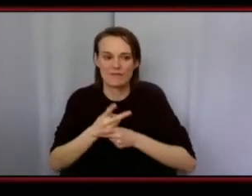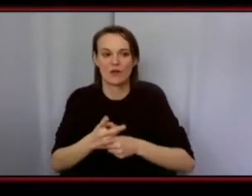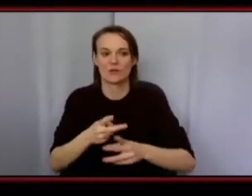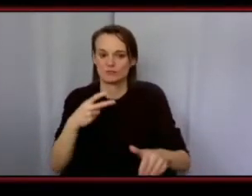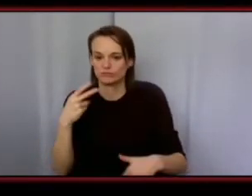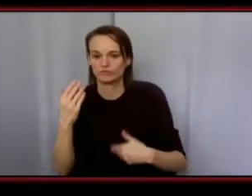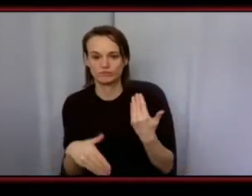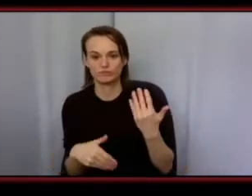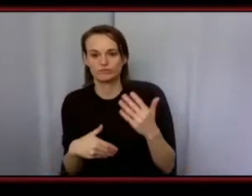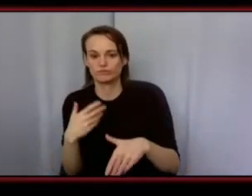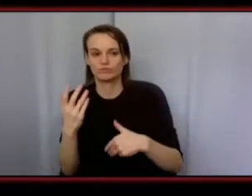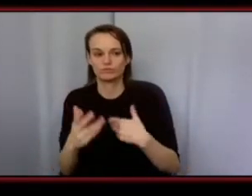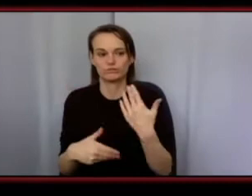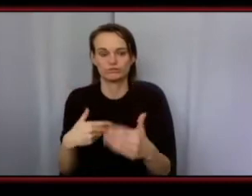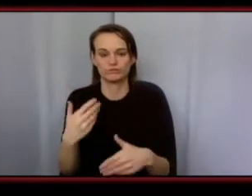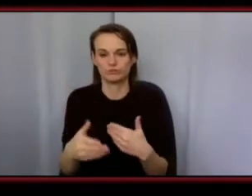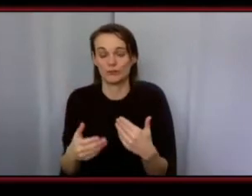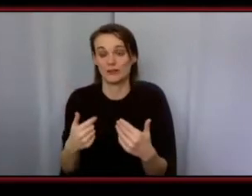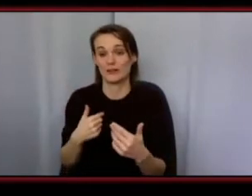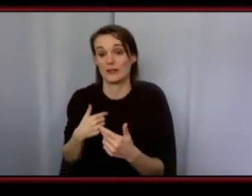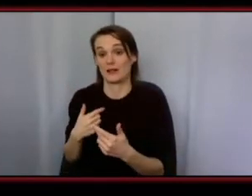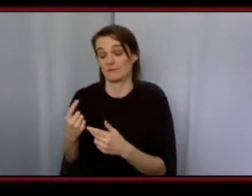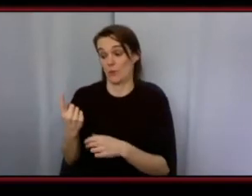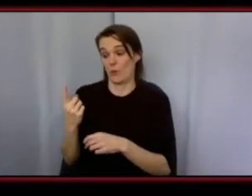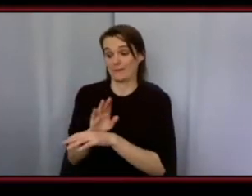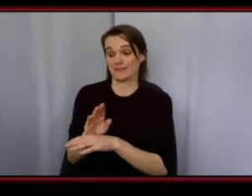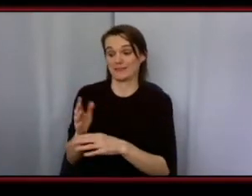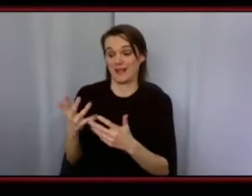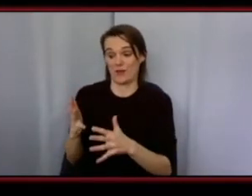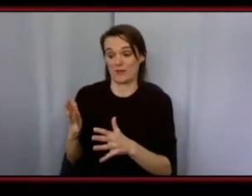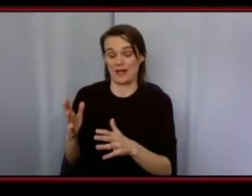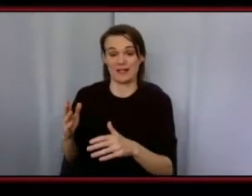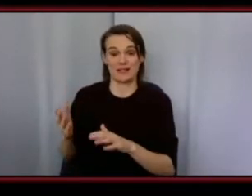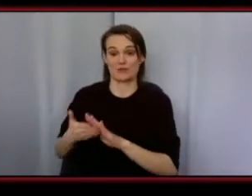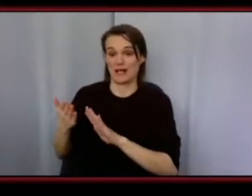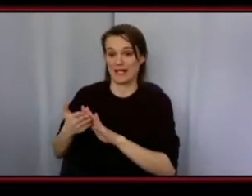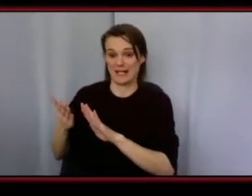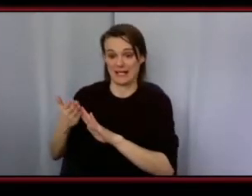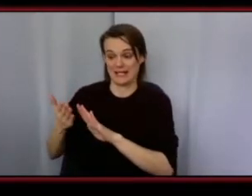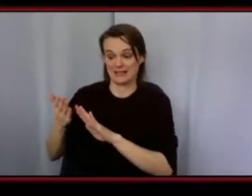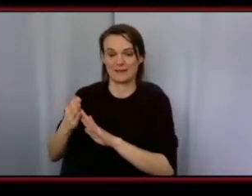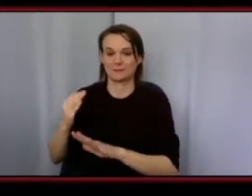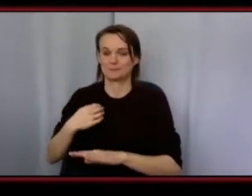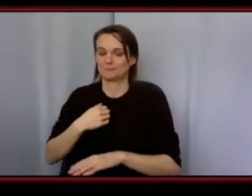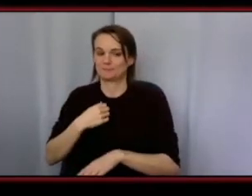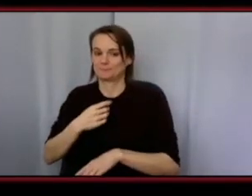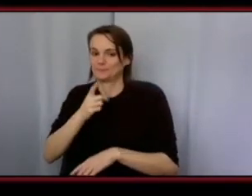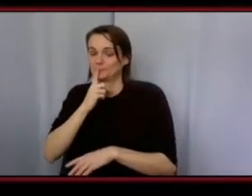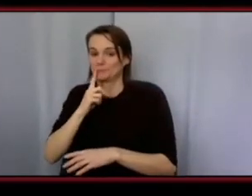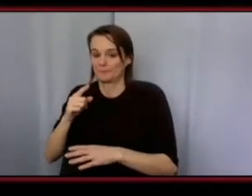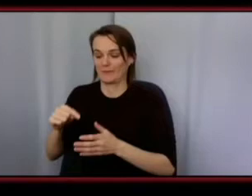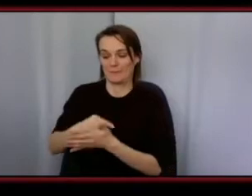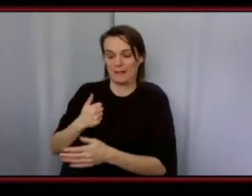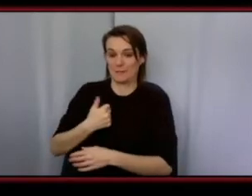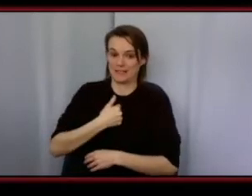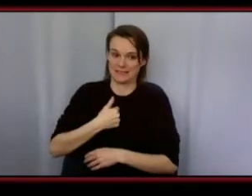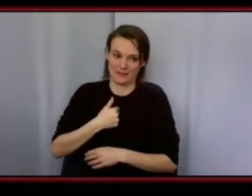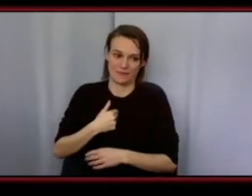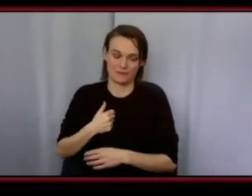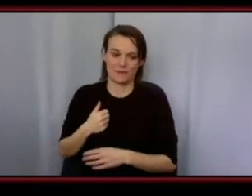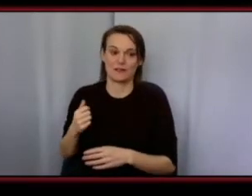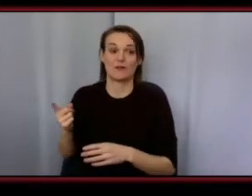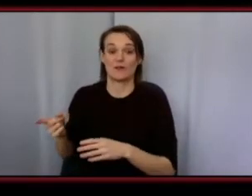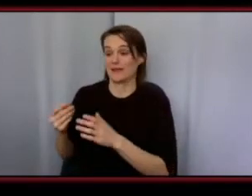i use the money from another business that i didn't need to put as much into i didn't pay myself so i and i worked a lot